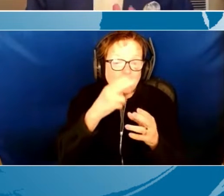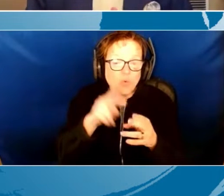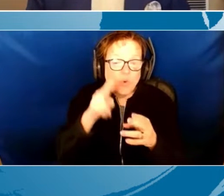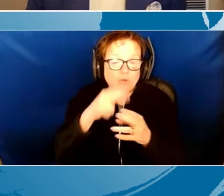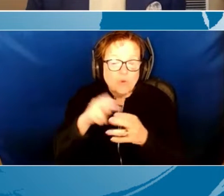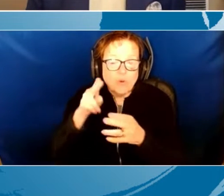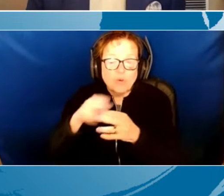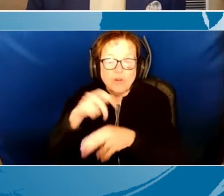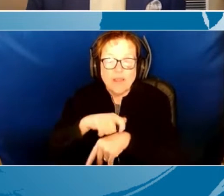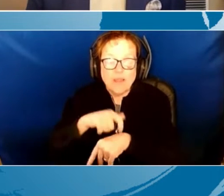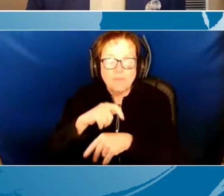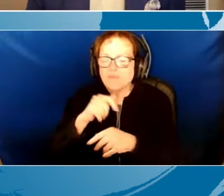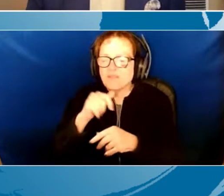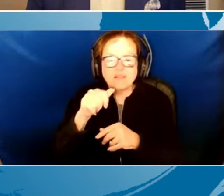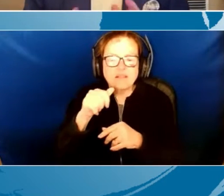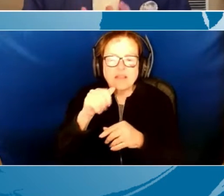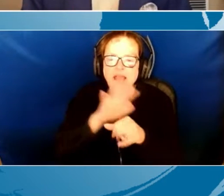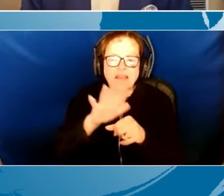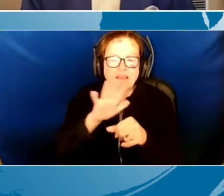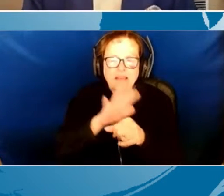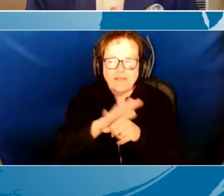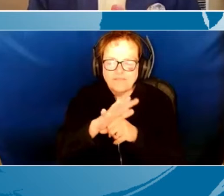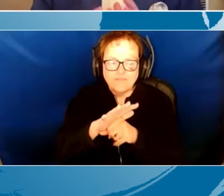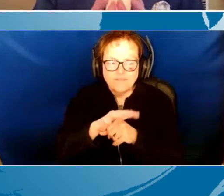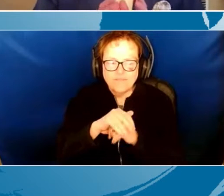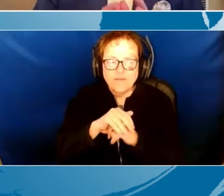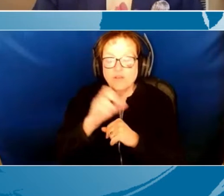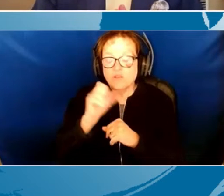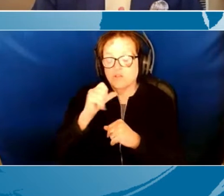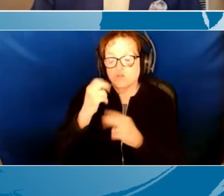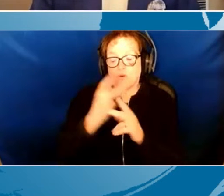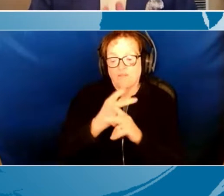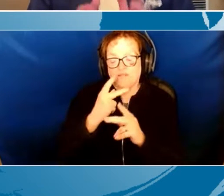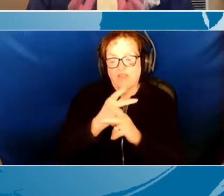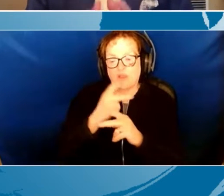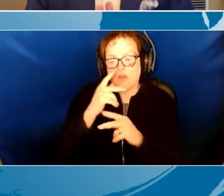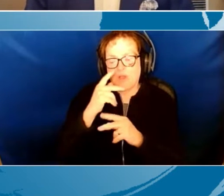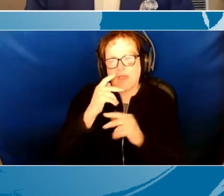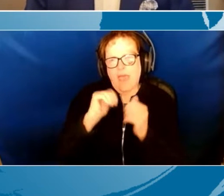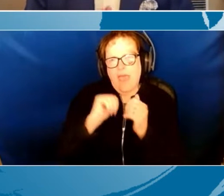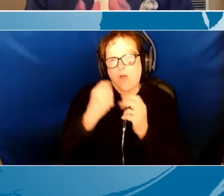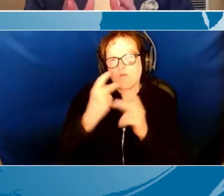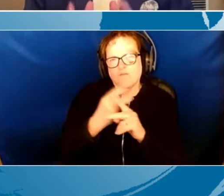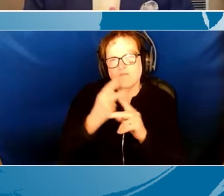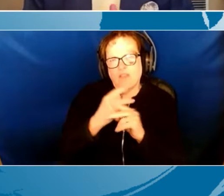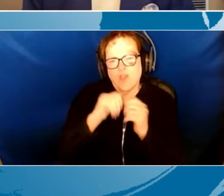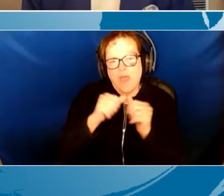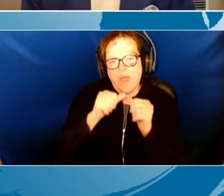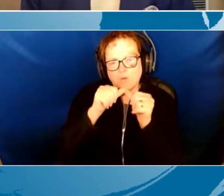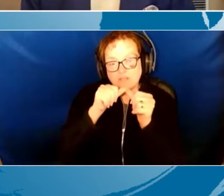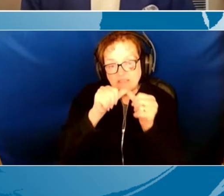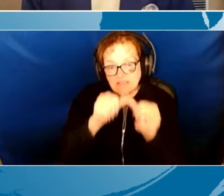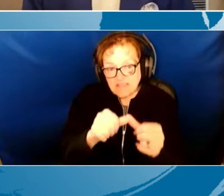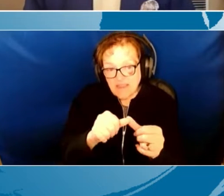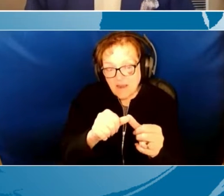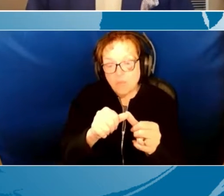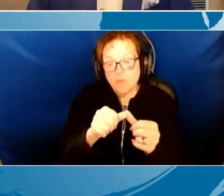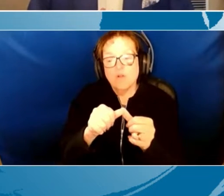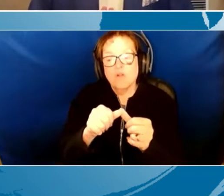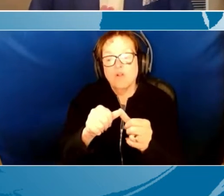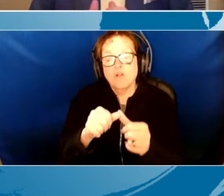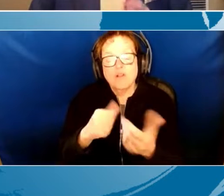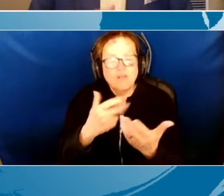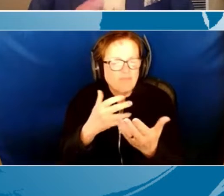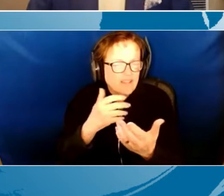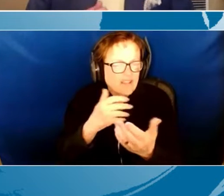wasn't going to be enough. So I had to figure out a way that was going to be more sustainable, more practical, and more effective. And